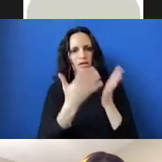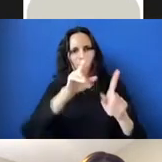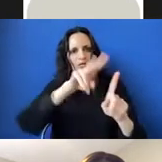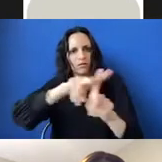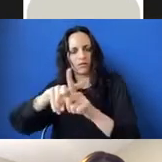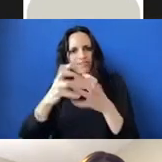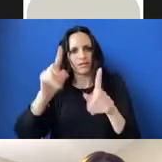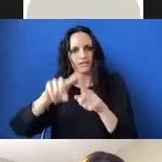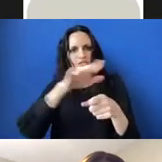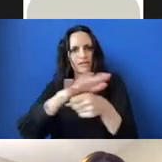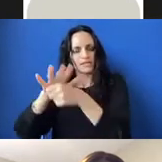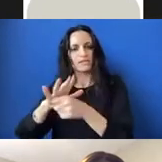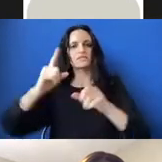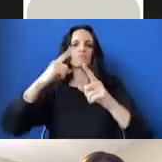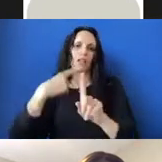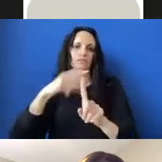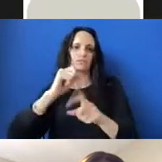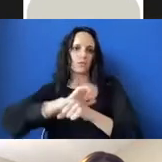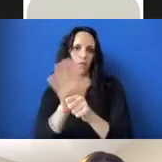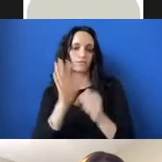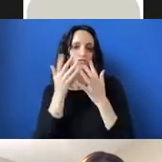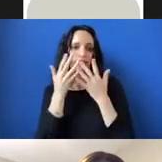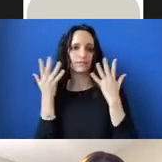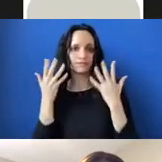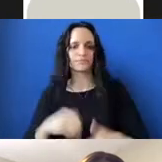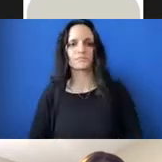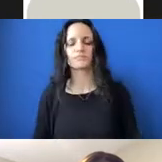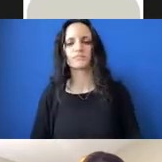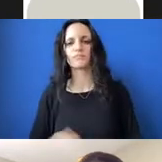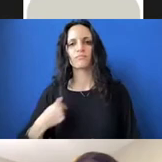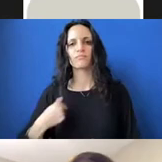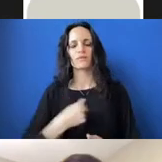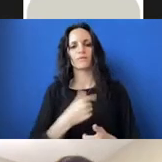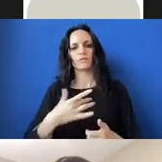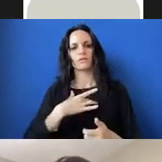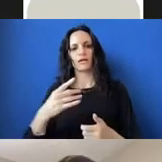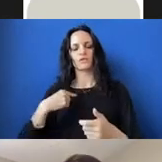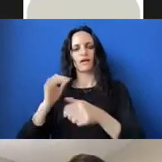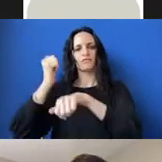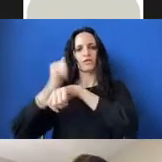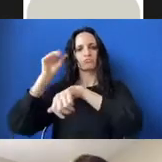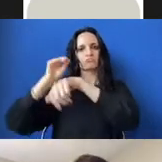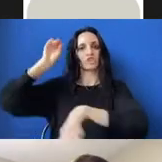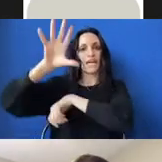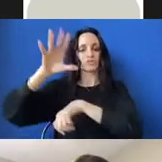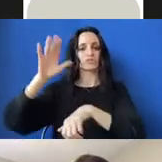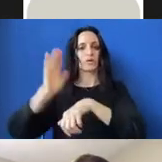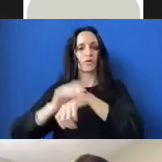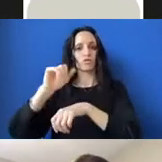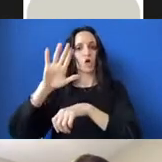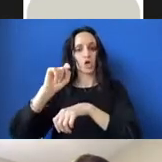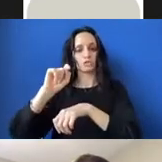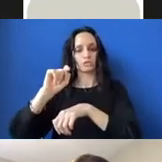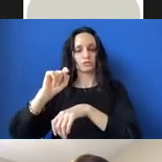also be COVID friendly. And we would like to have a projector mounted on a car and then have that projected onto